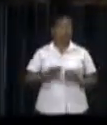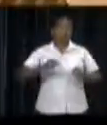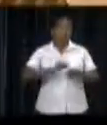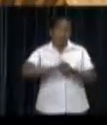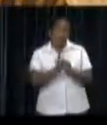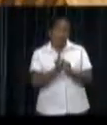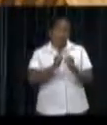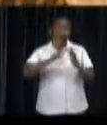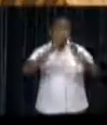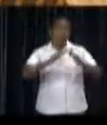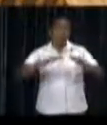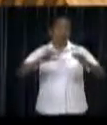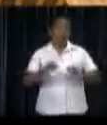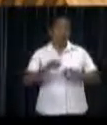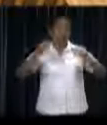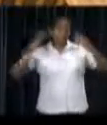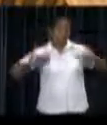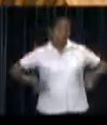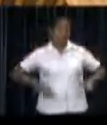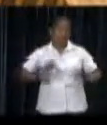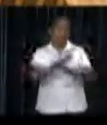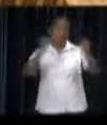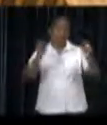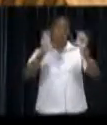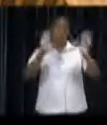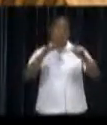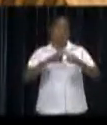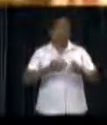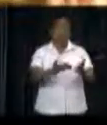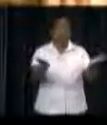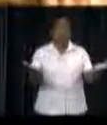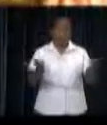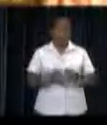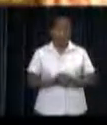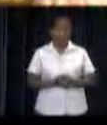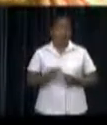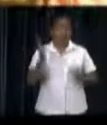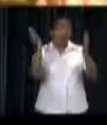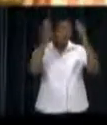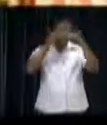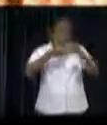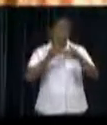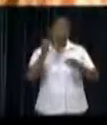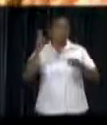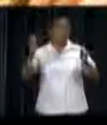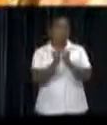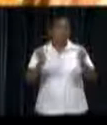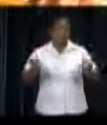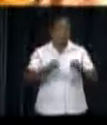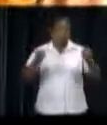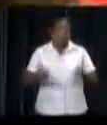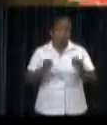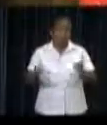packed Anthony Nesty Sports Hall, the Missy Ketikoti was held for the 10th time. Every year, this